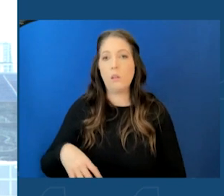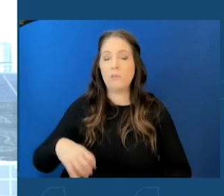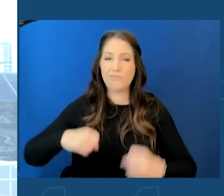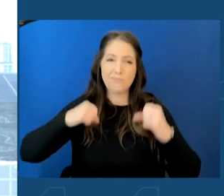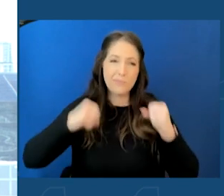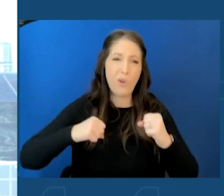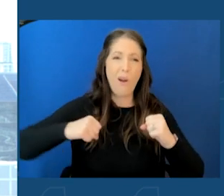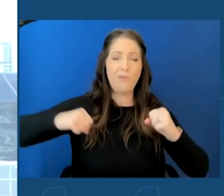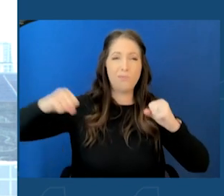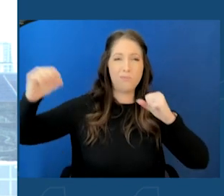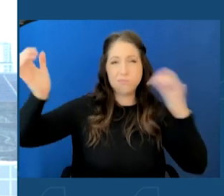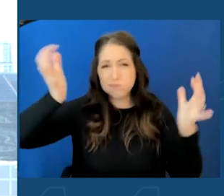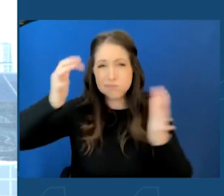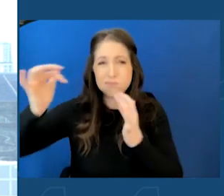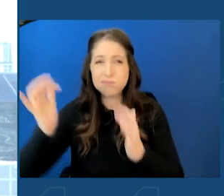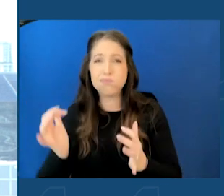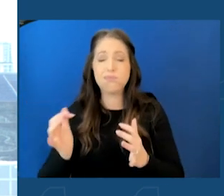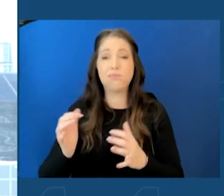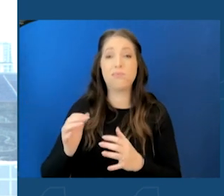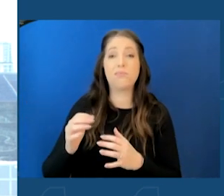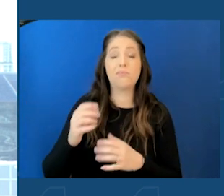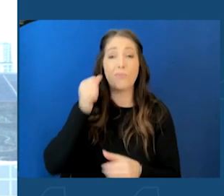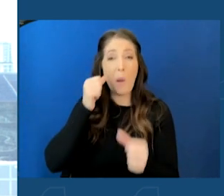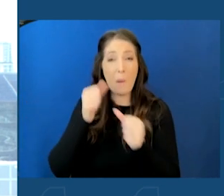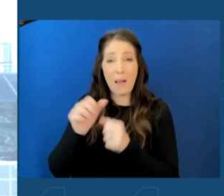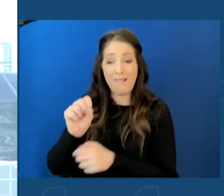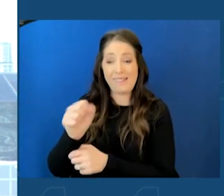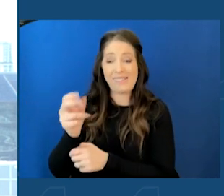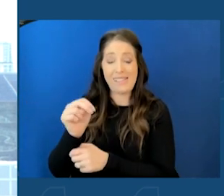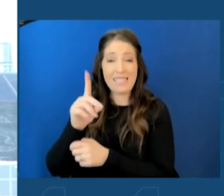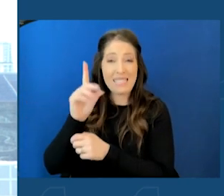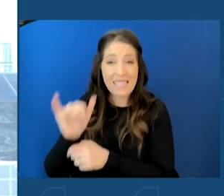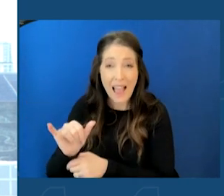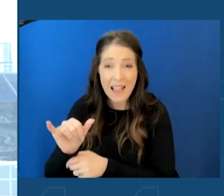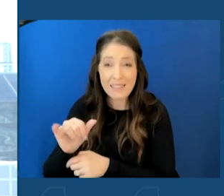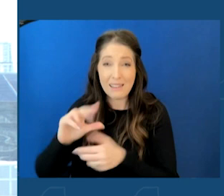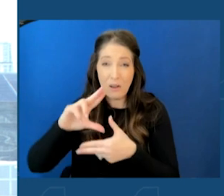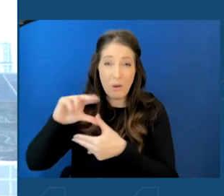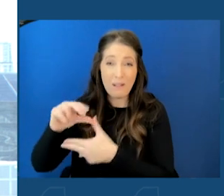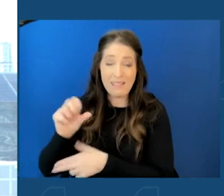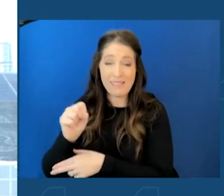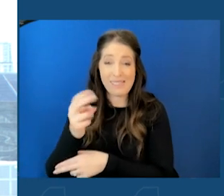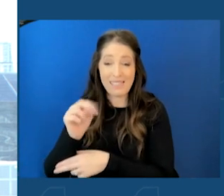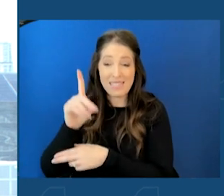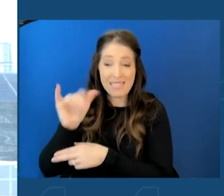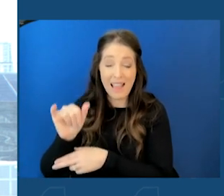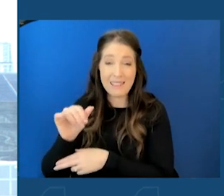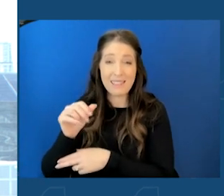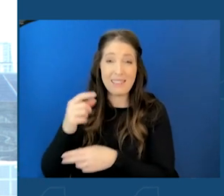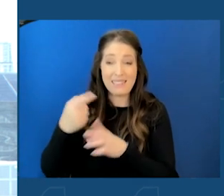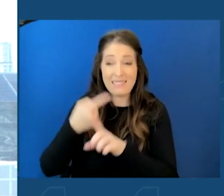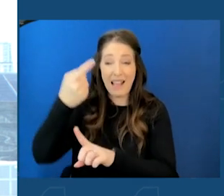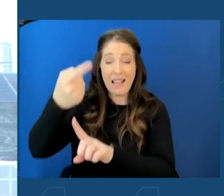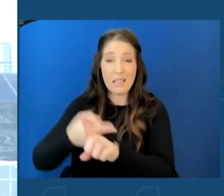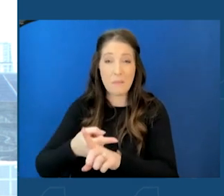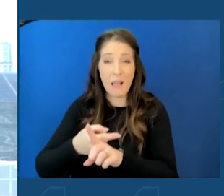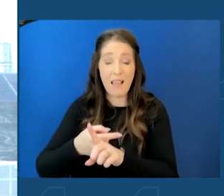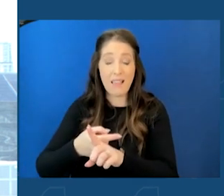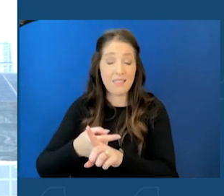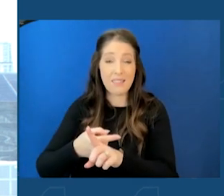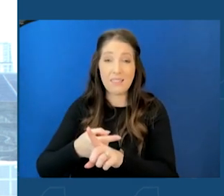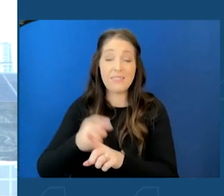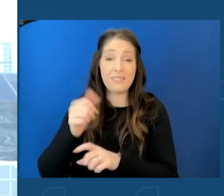from Superstorm Sandy, again, 10th anniversary, it's hard to believe, next month. We still have families who are not back